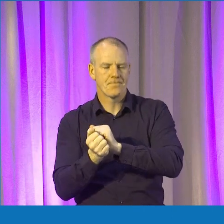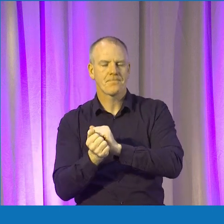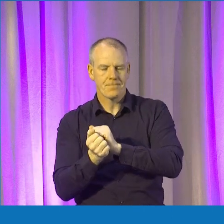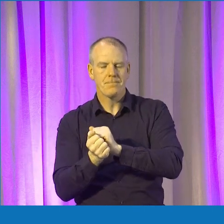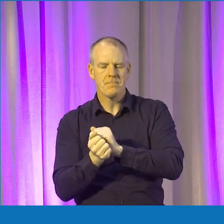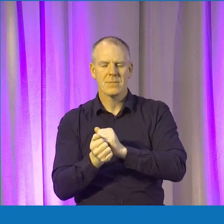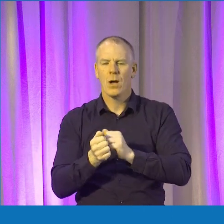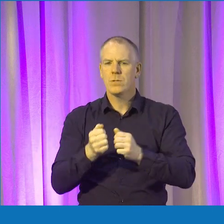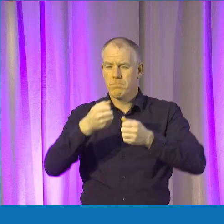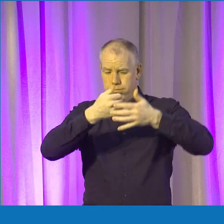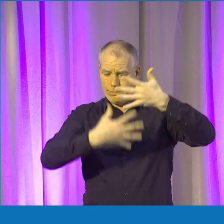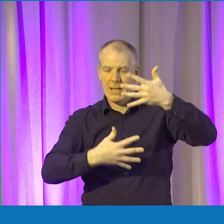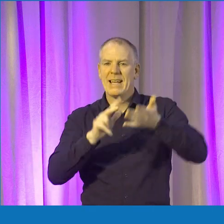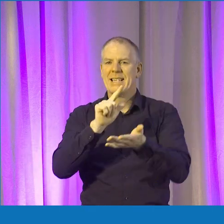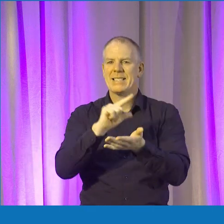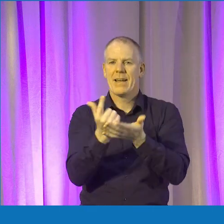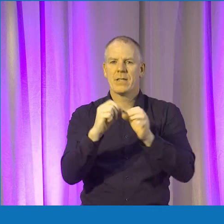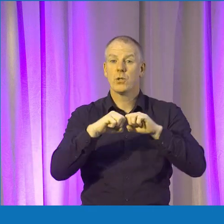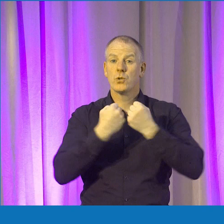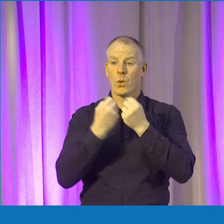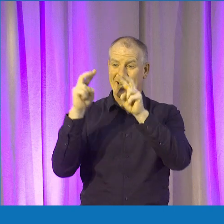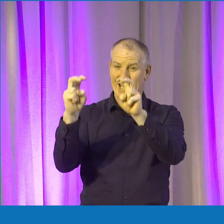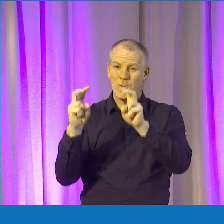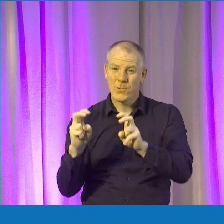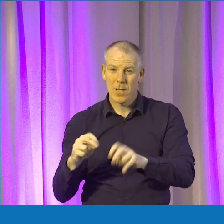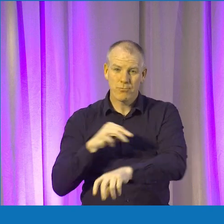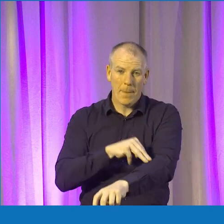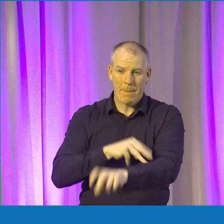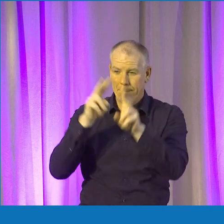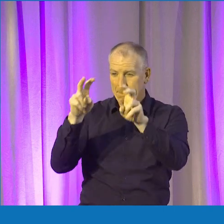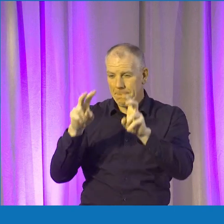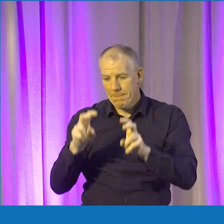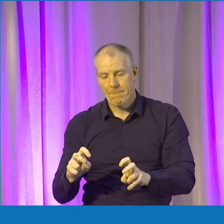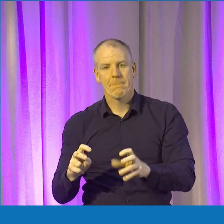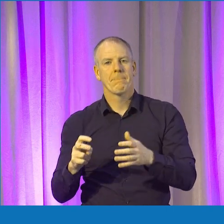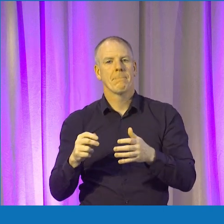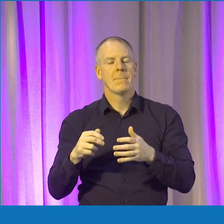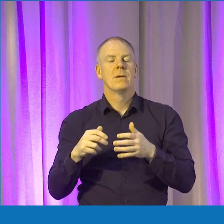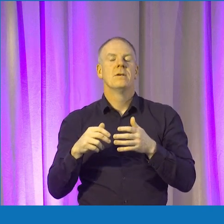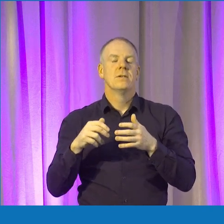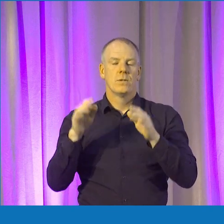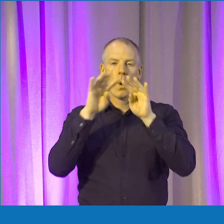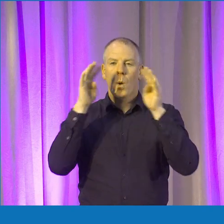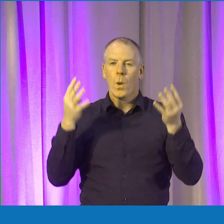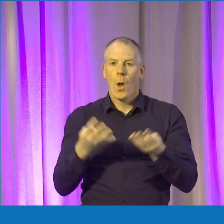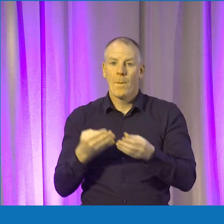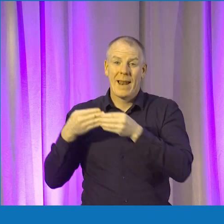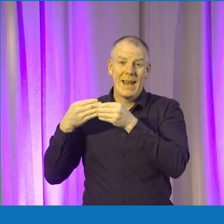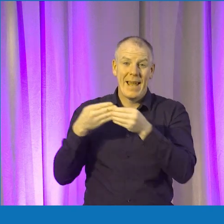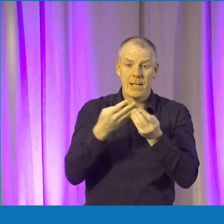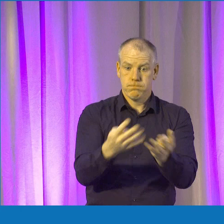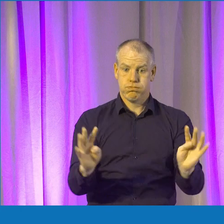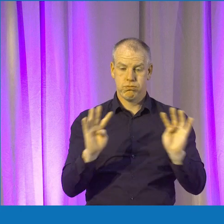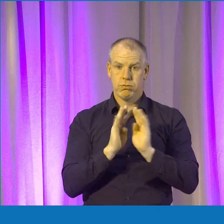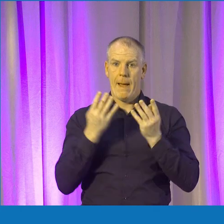So it's just this list of 17 social issues that the global leaders aim to